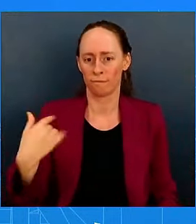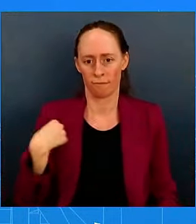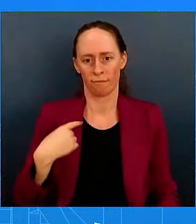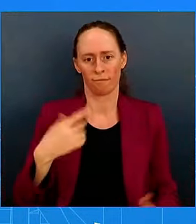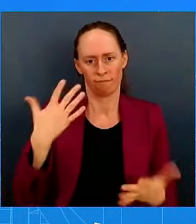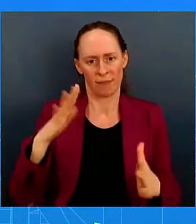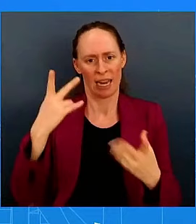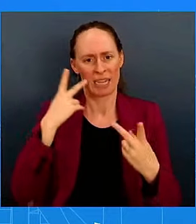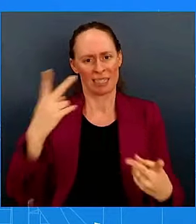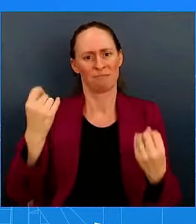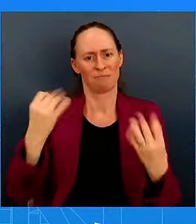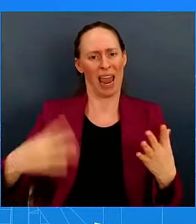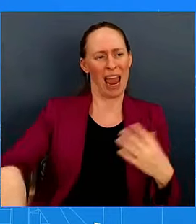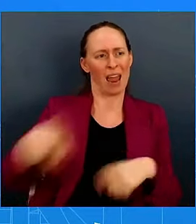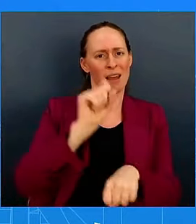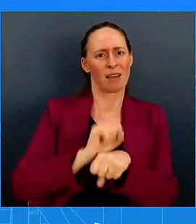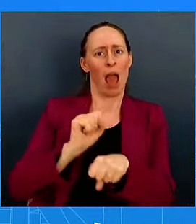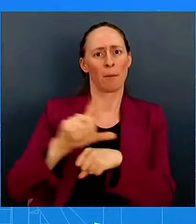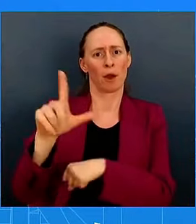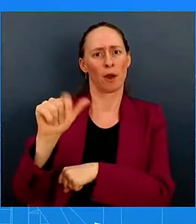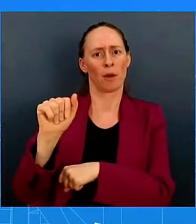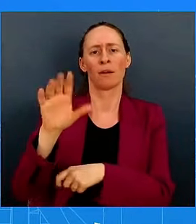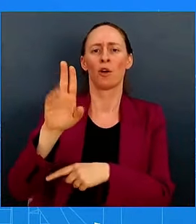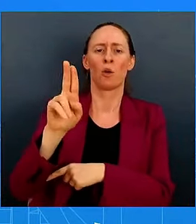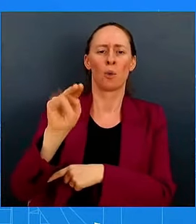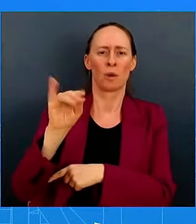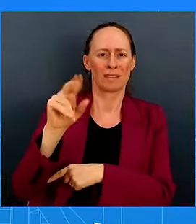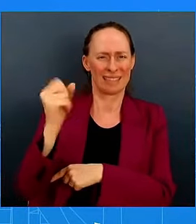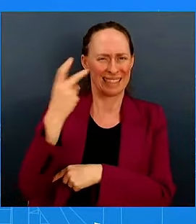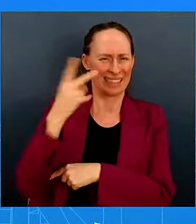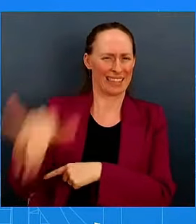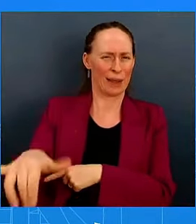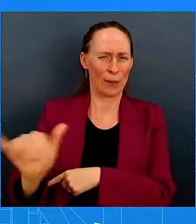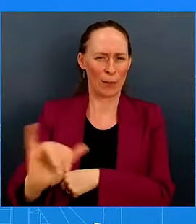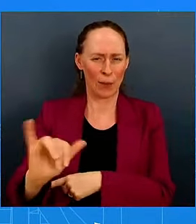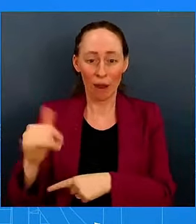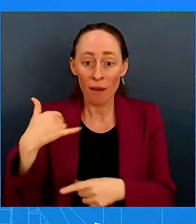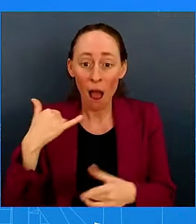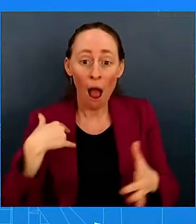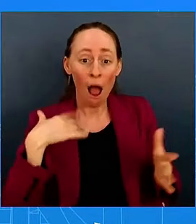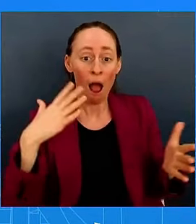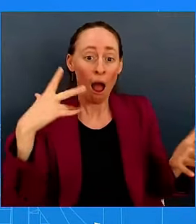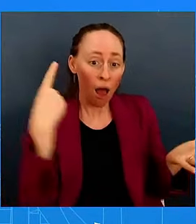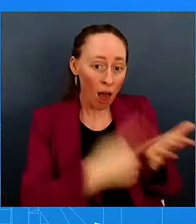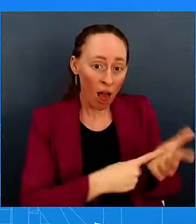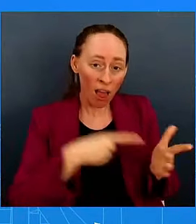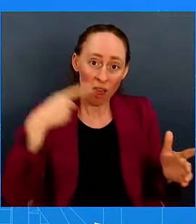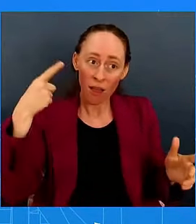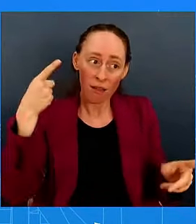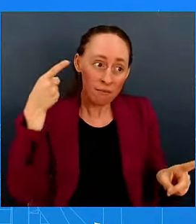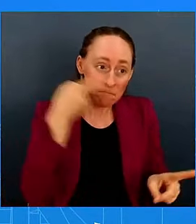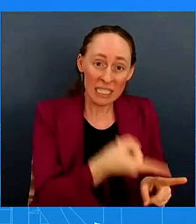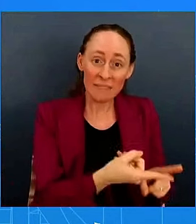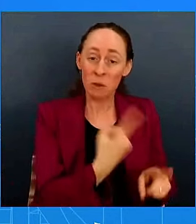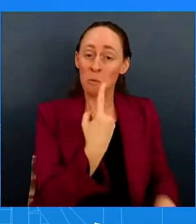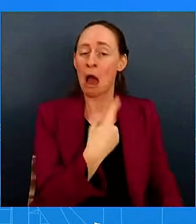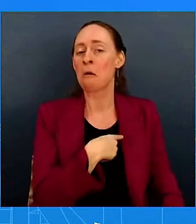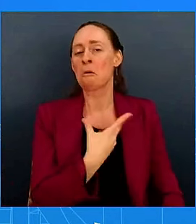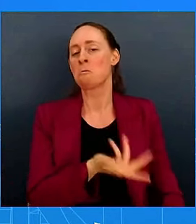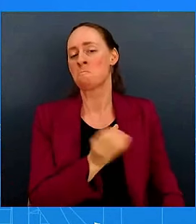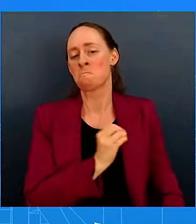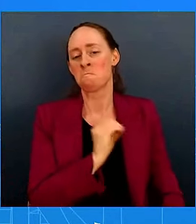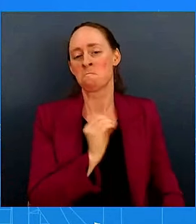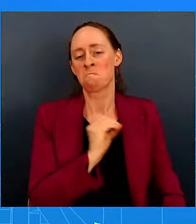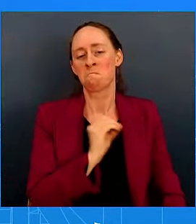I'm not going to dive in or double down or get into a particular polling that's out there.